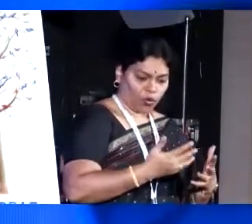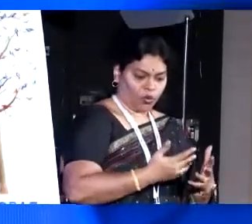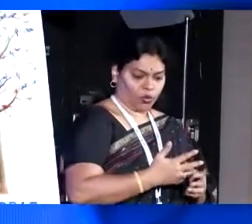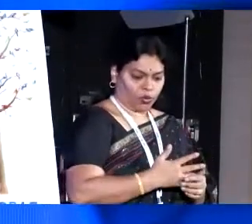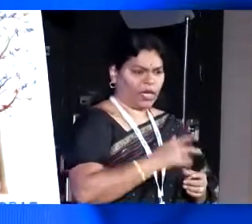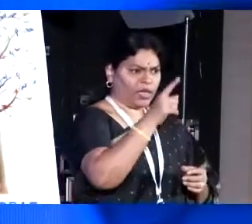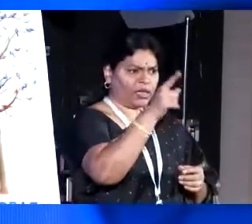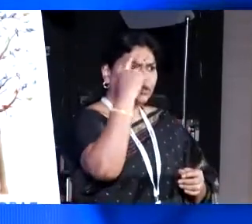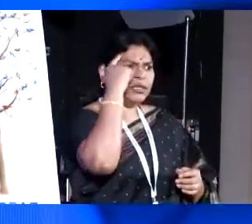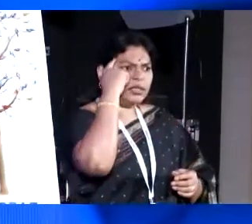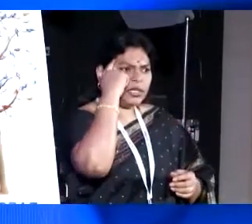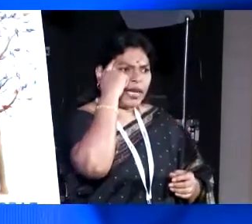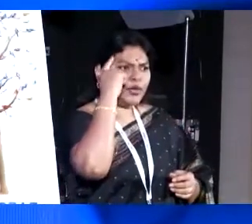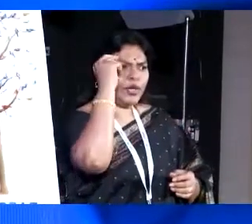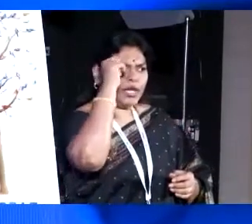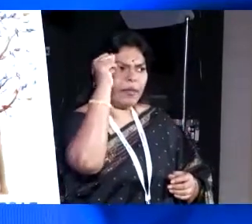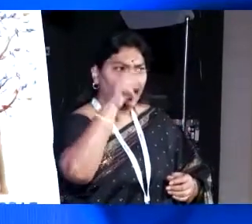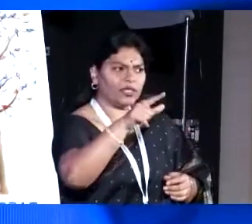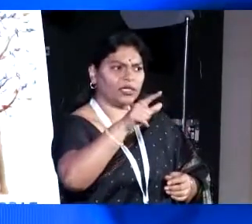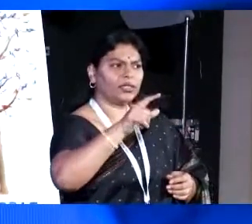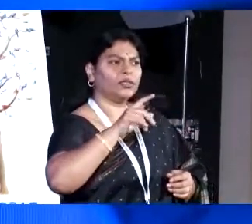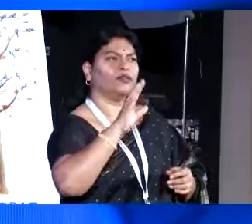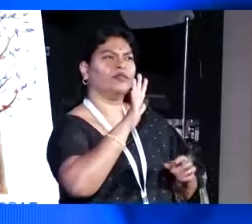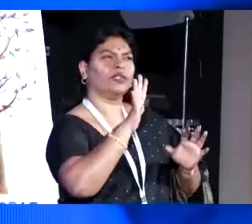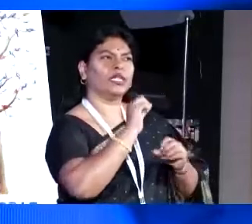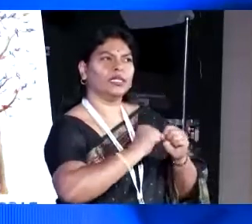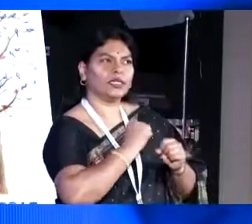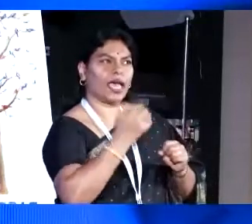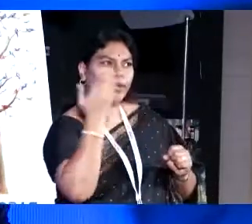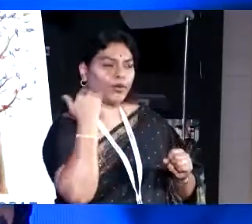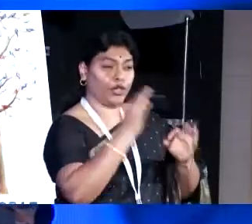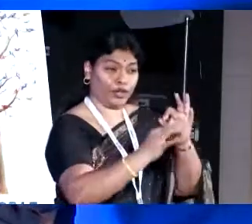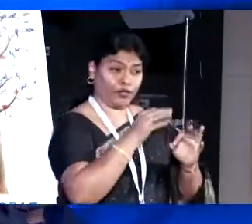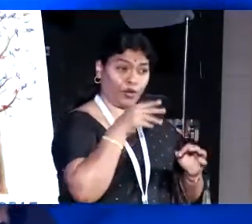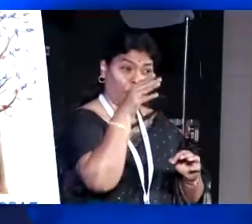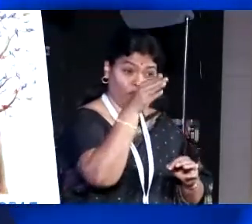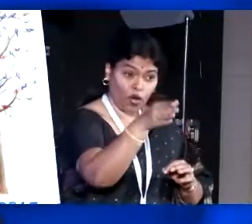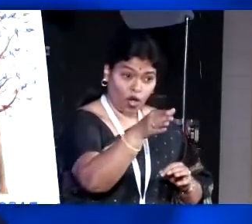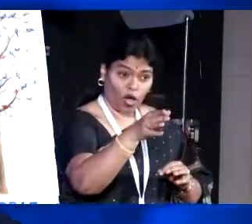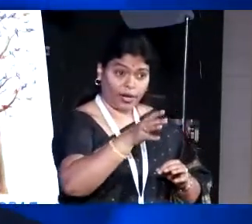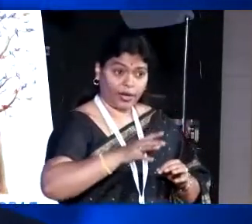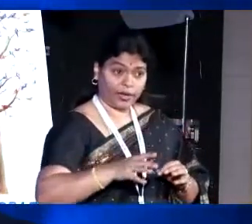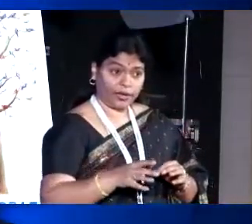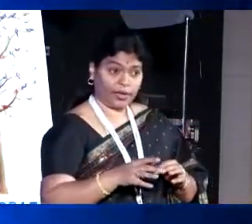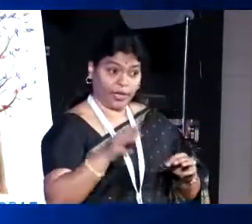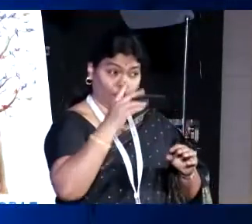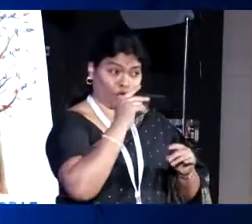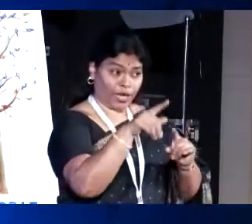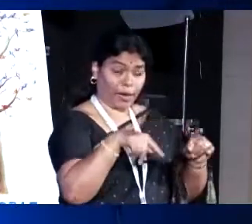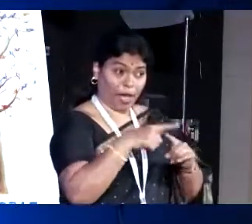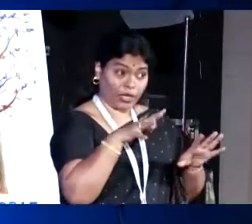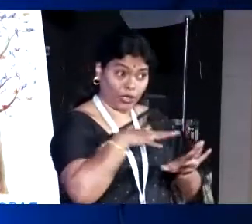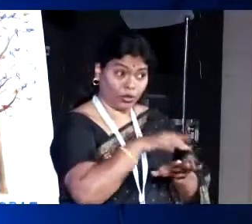Can you imagine the 2004-05, just about 10-11 years, if you would have gone on Google like me, we are talking about inclusion today.